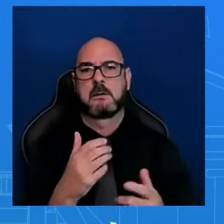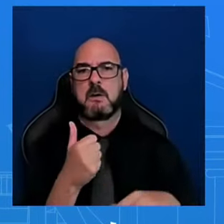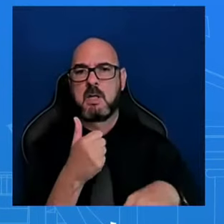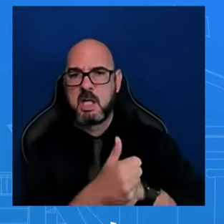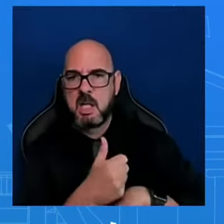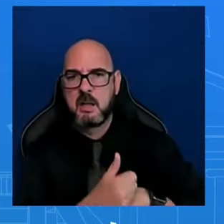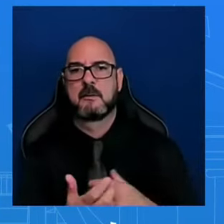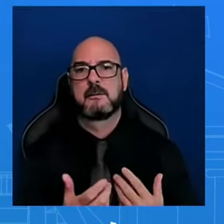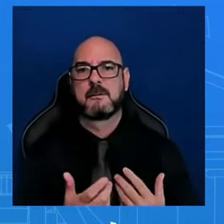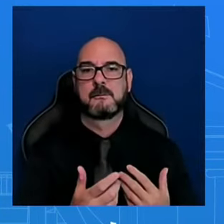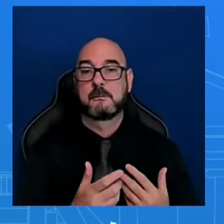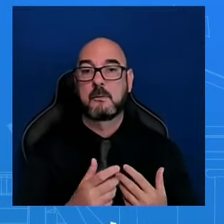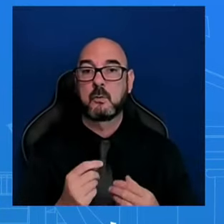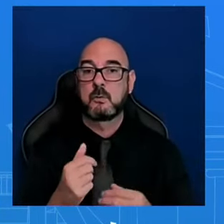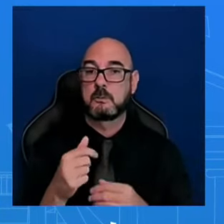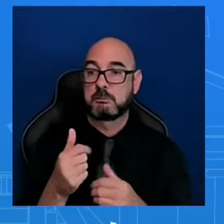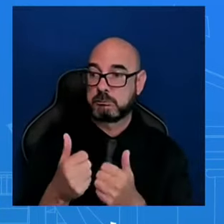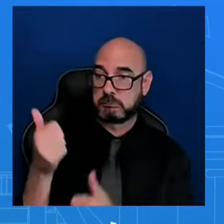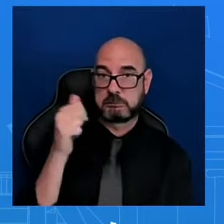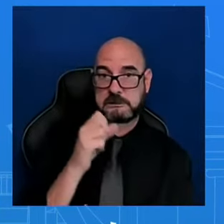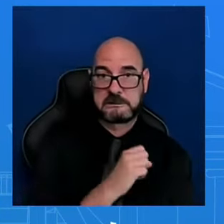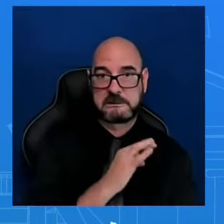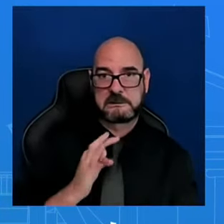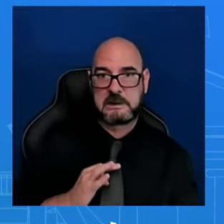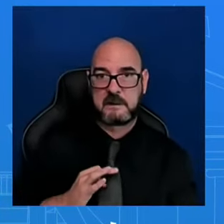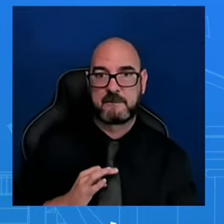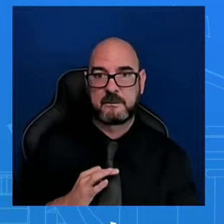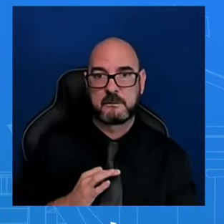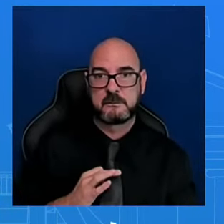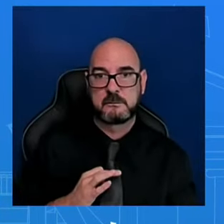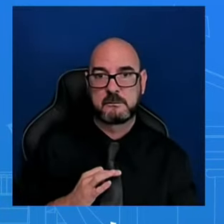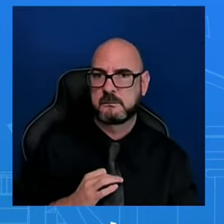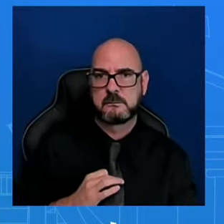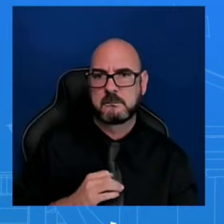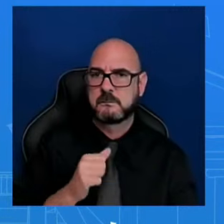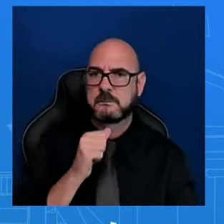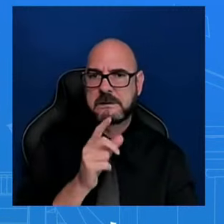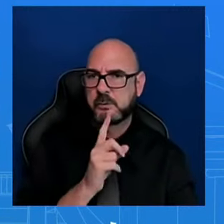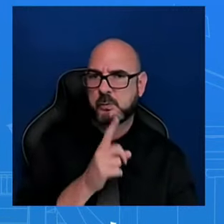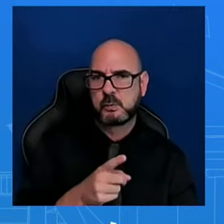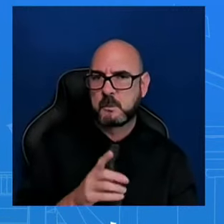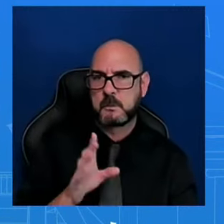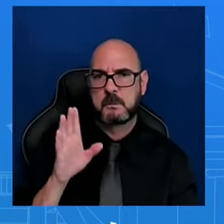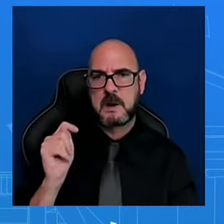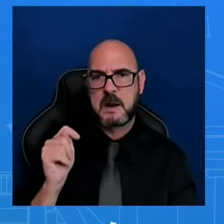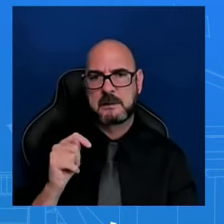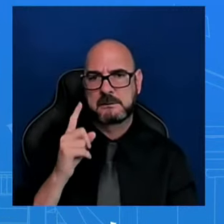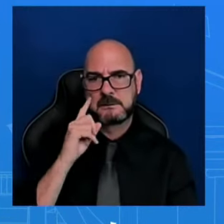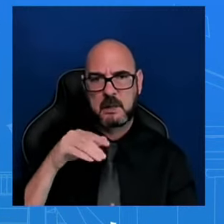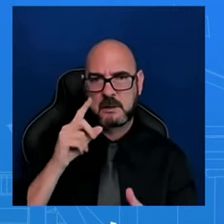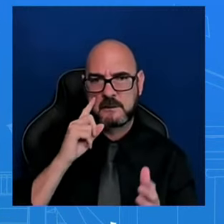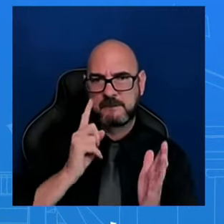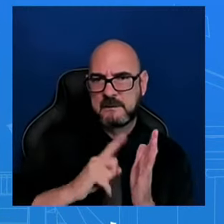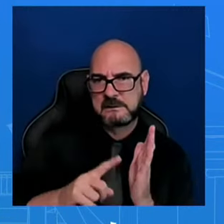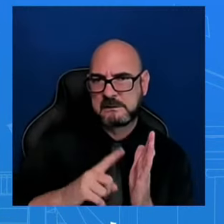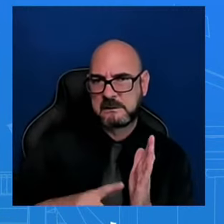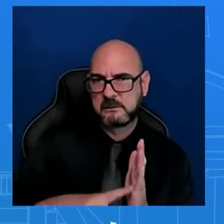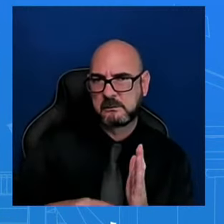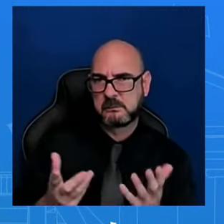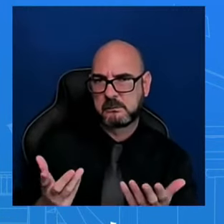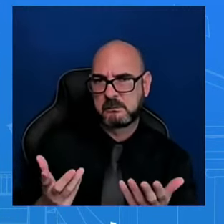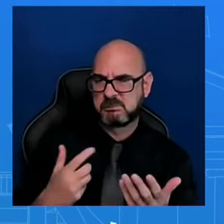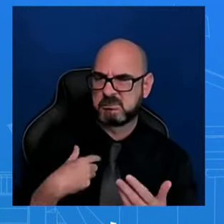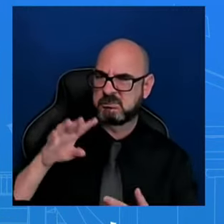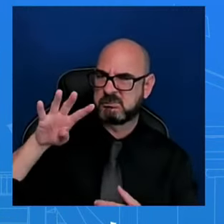allegations as unfounded attacks without even investigating them, which my sources say they're alarmed about because they say it could chill